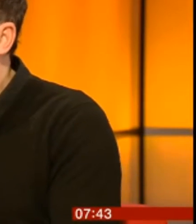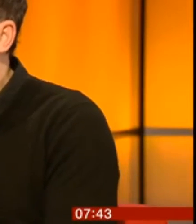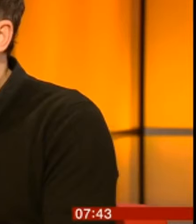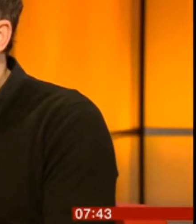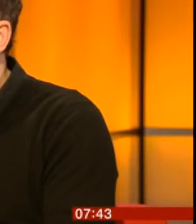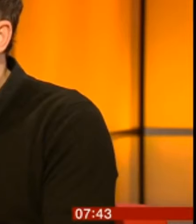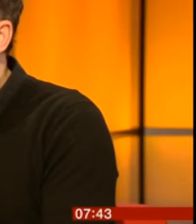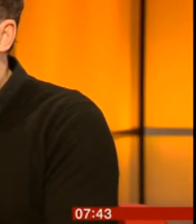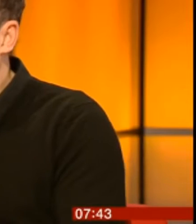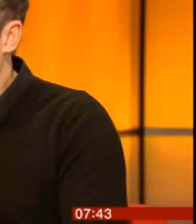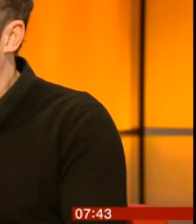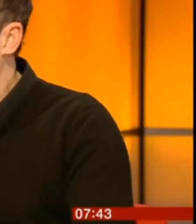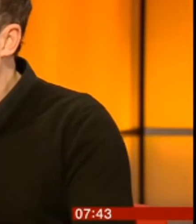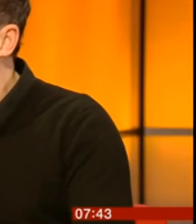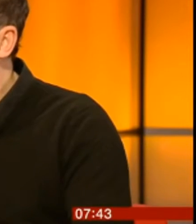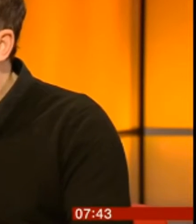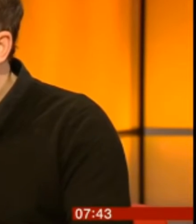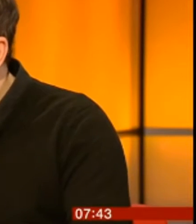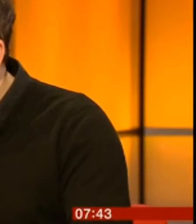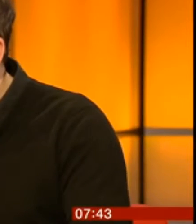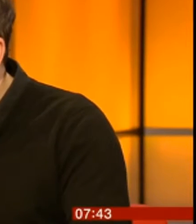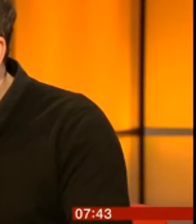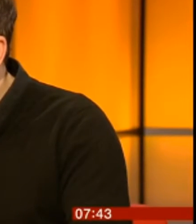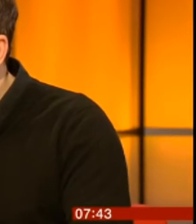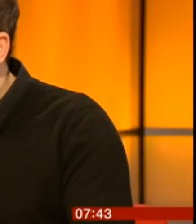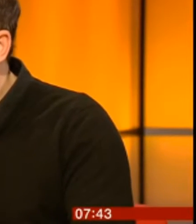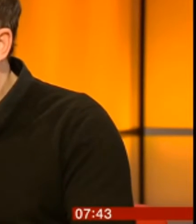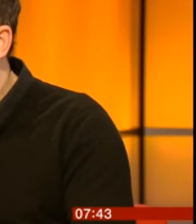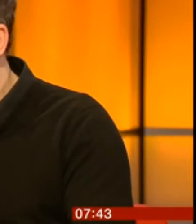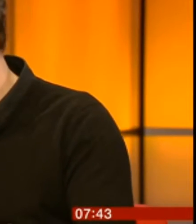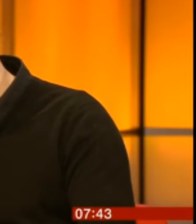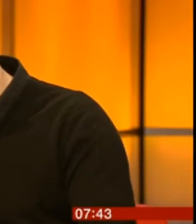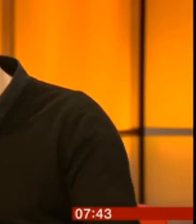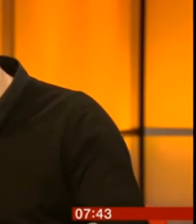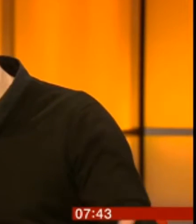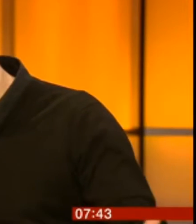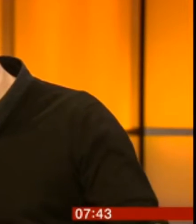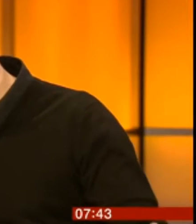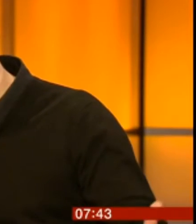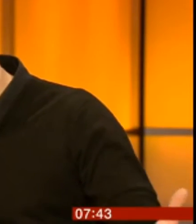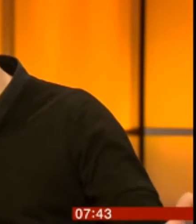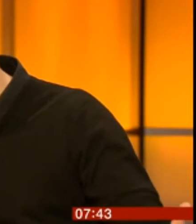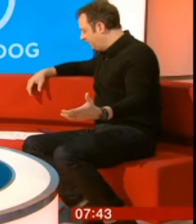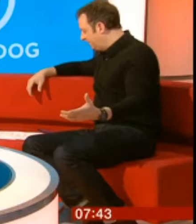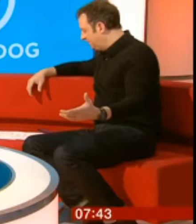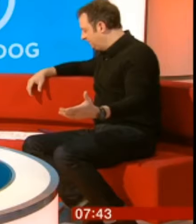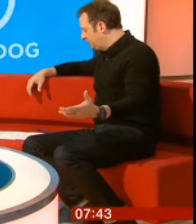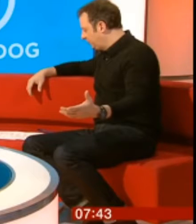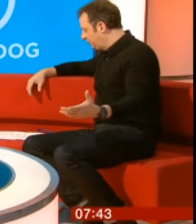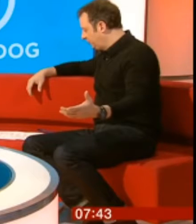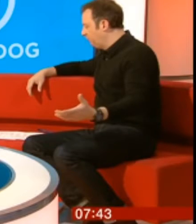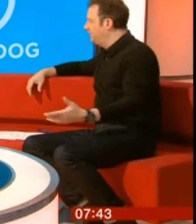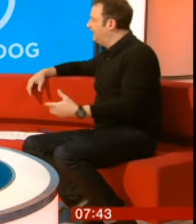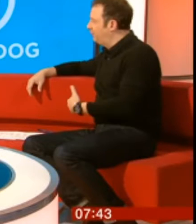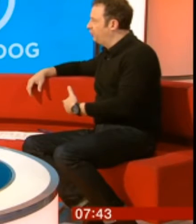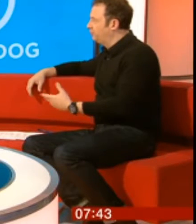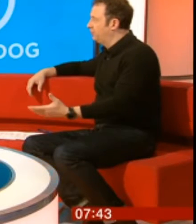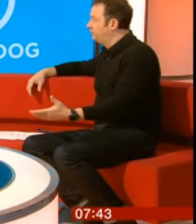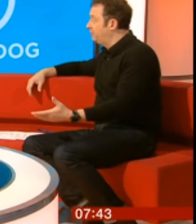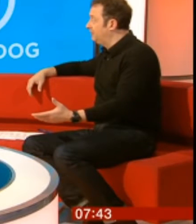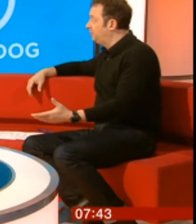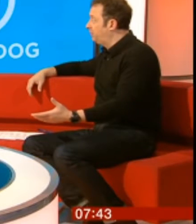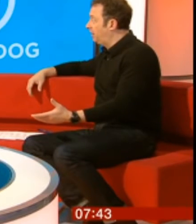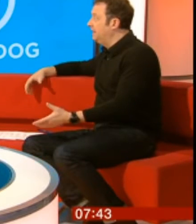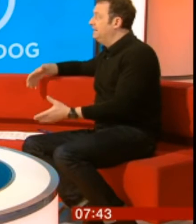will stop eating out together. It's really in these chains' interest, which is the interesting thing. Another instance, Costa Coffee, our